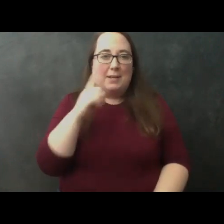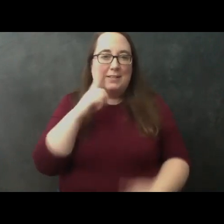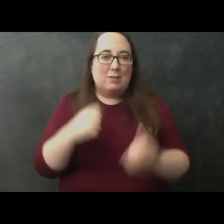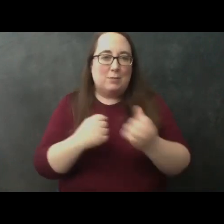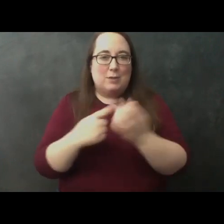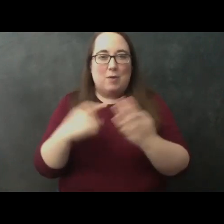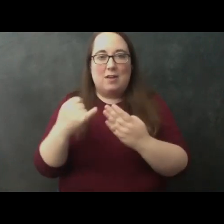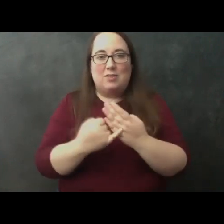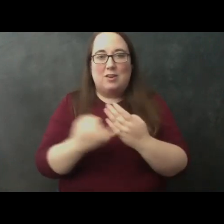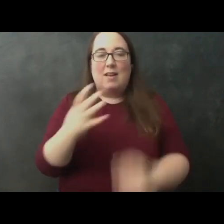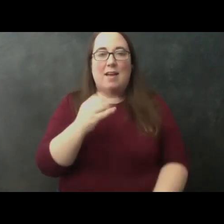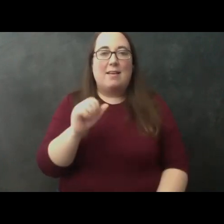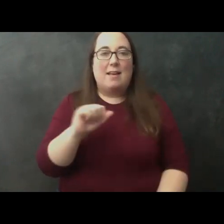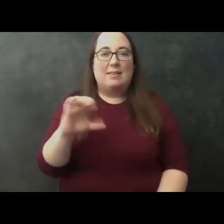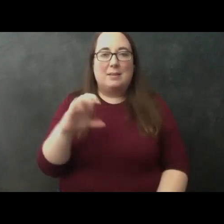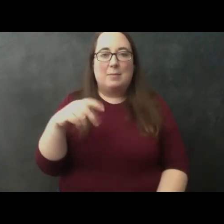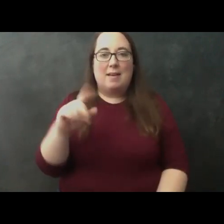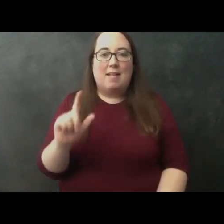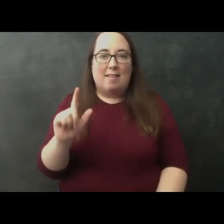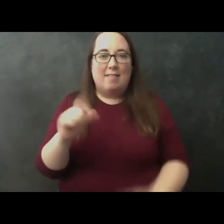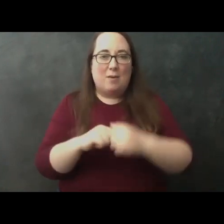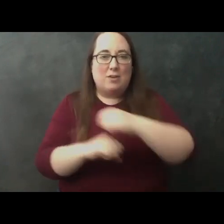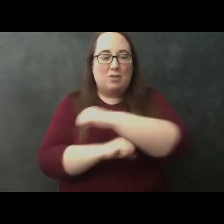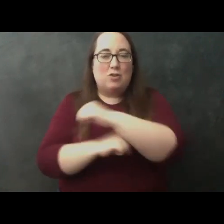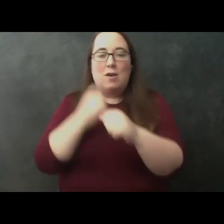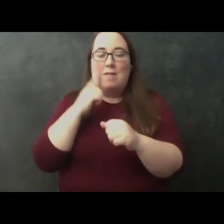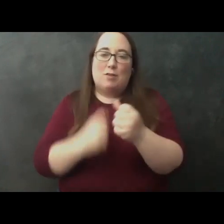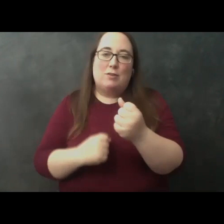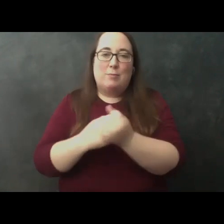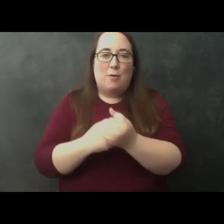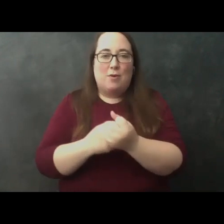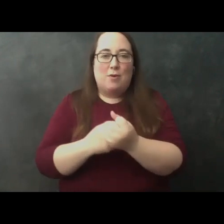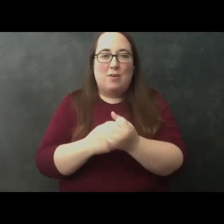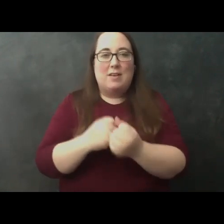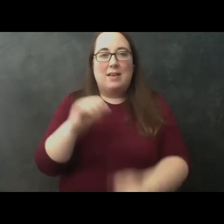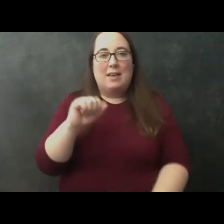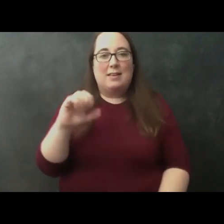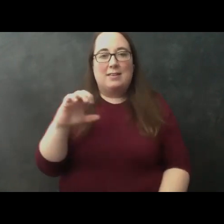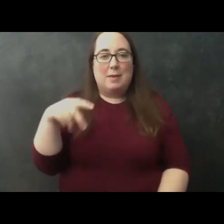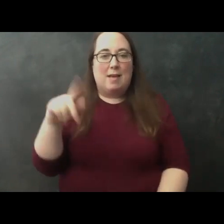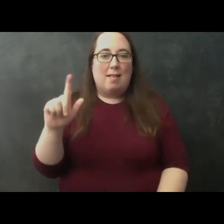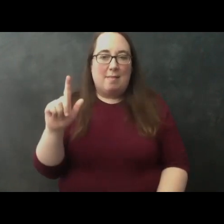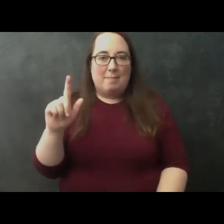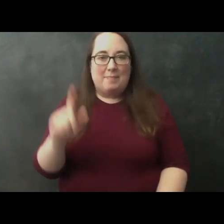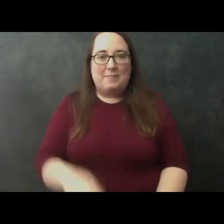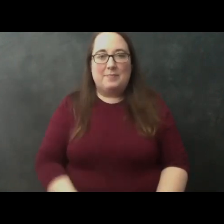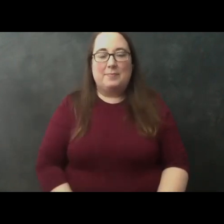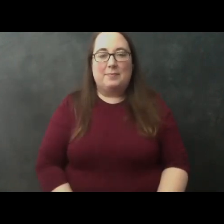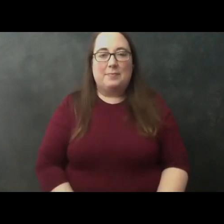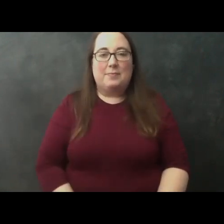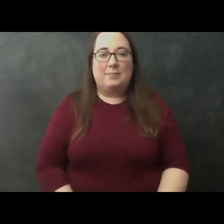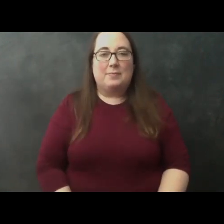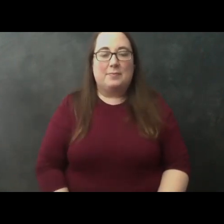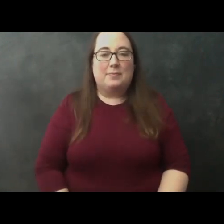as well as the Anne Arundel County Public Library Foundation for their generous support of the Anne Arundel County Public Library. All right,